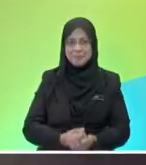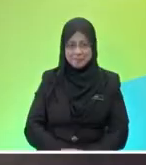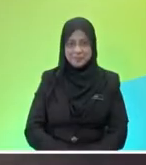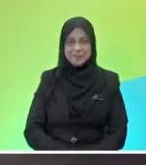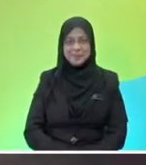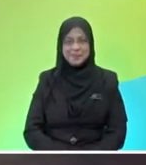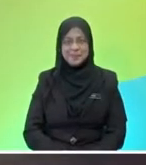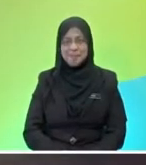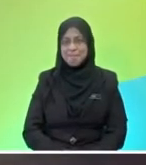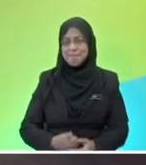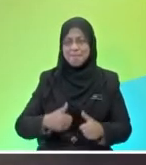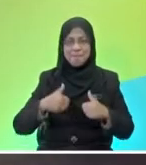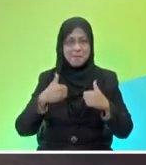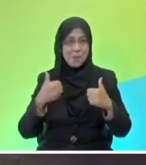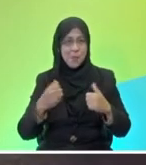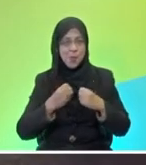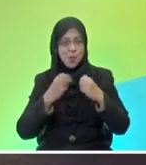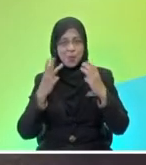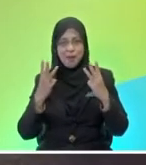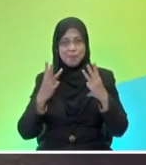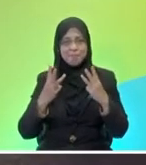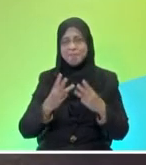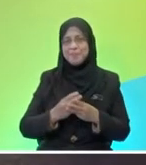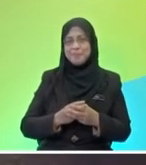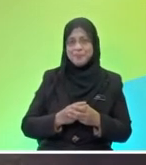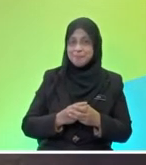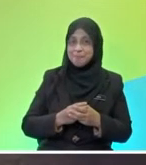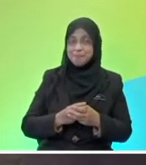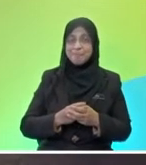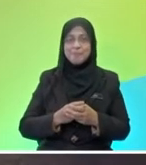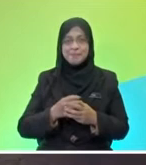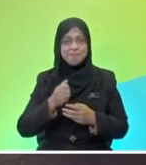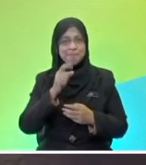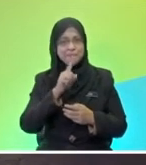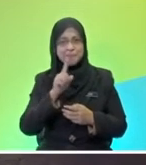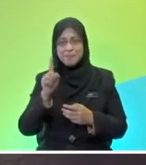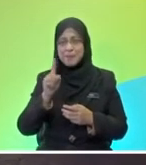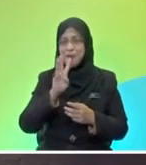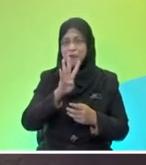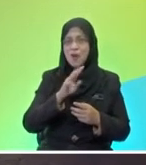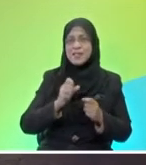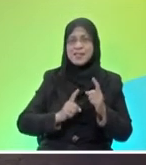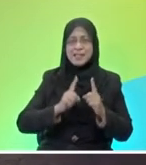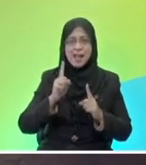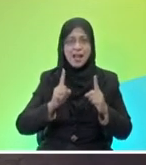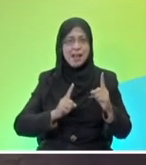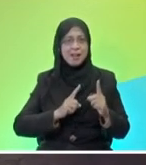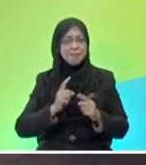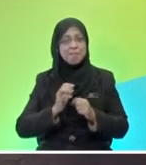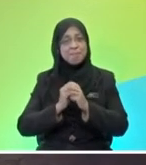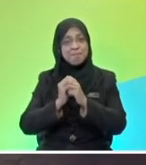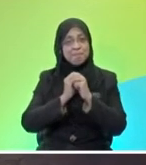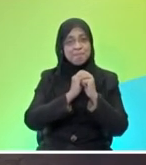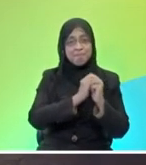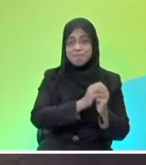now. Oh, that's very, very amazing to each of you. So, both of you, each of you actually get four stars. Well done. And I'm sure Mr.